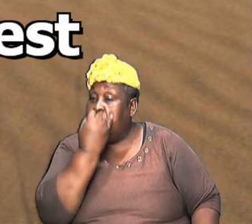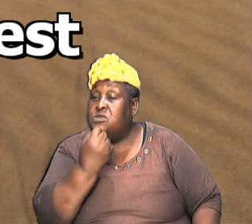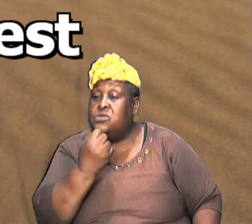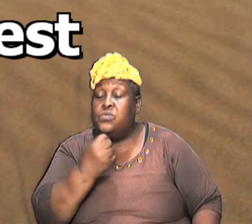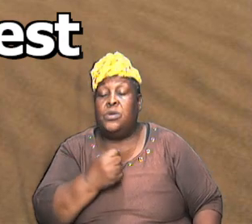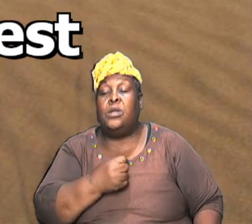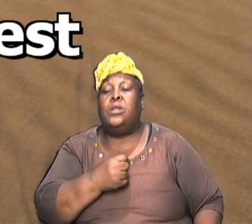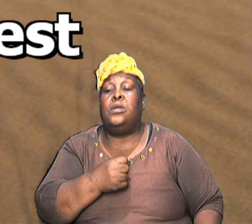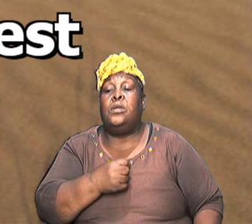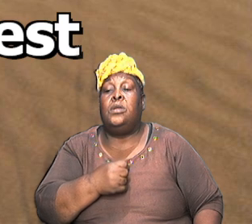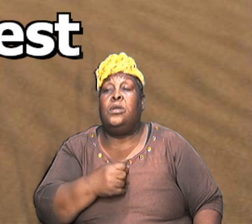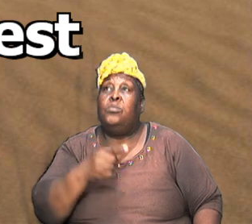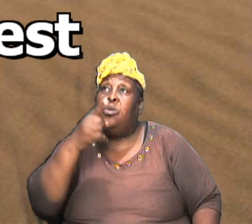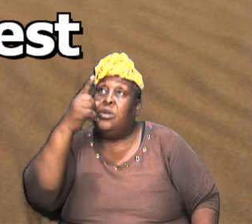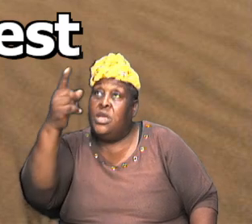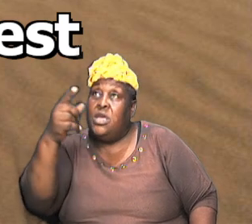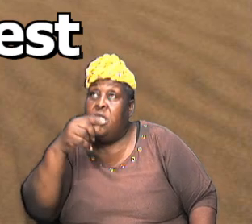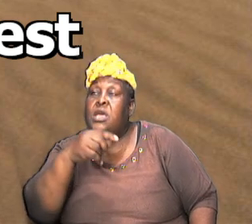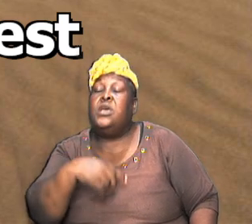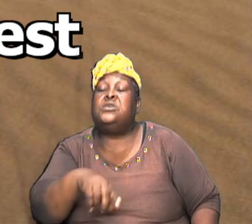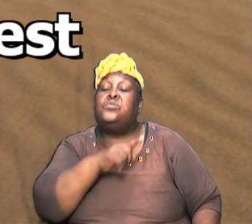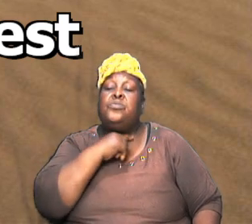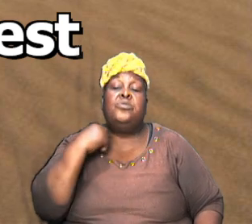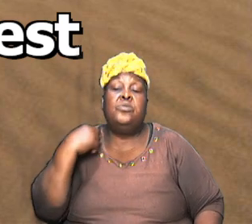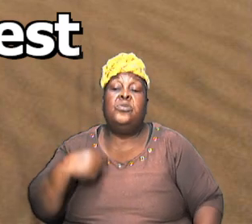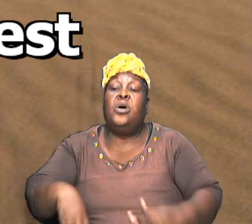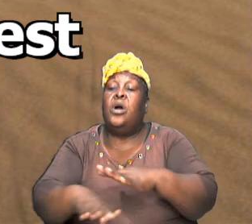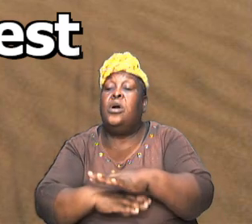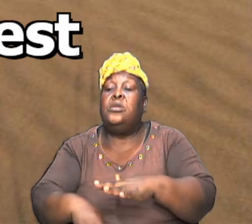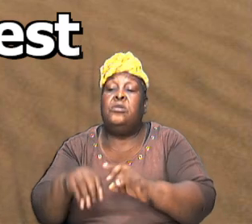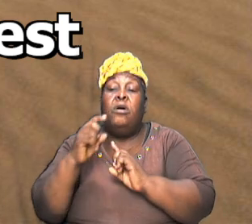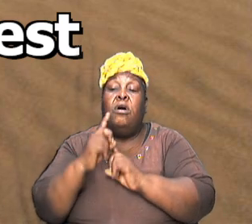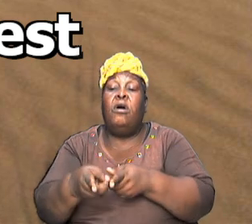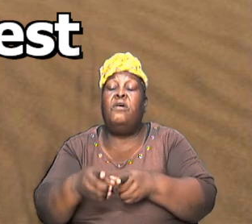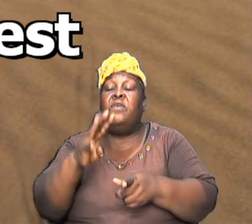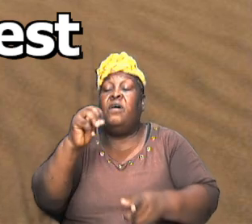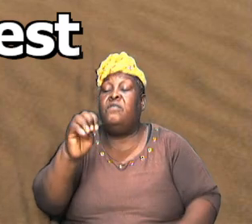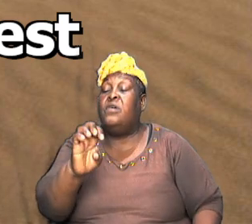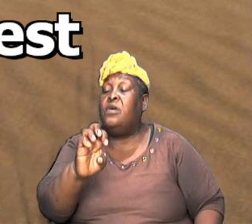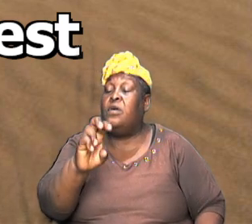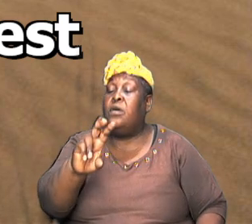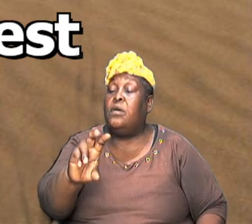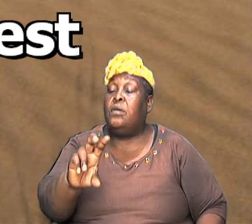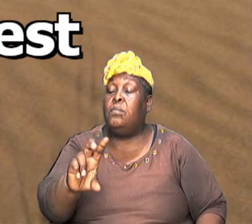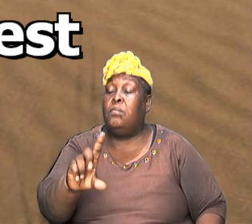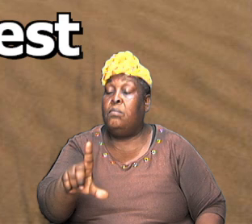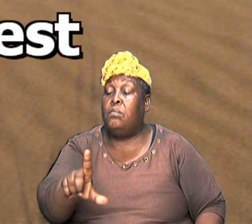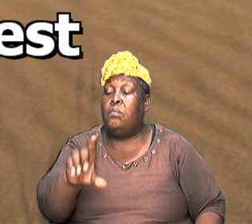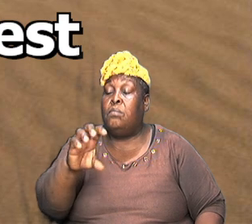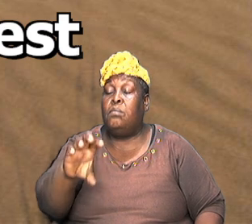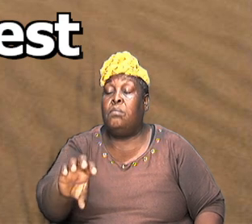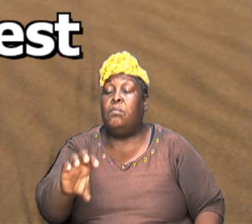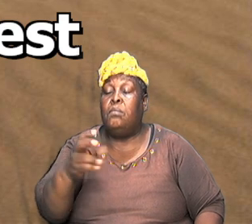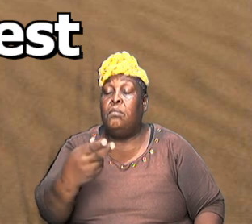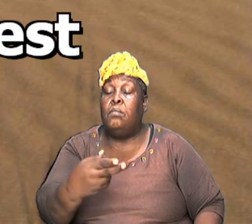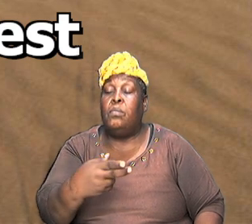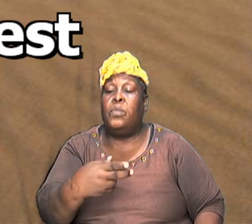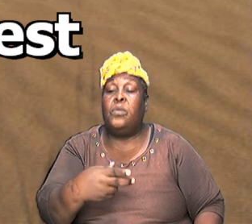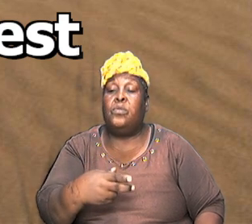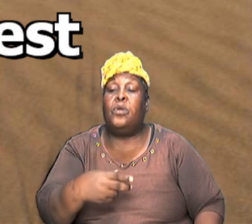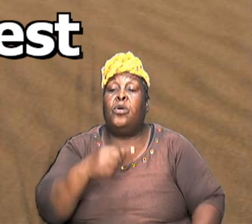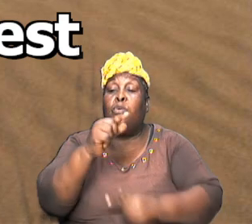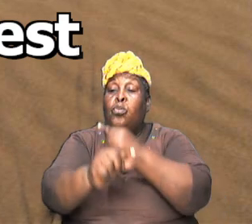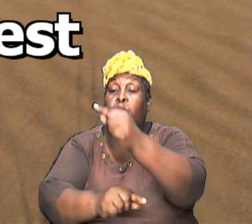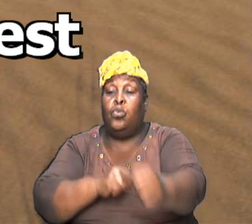but his priesthood is under the order of Melchizedek which is our global priesthood and that's why Jesus